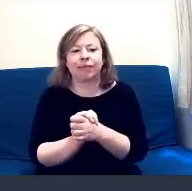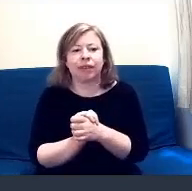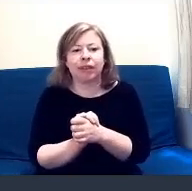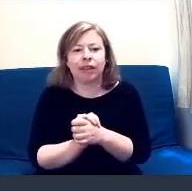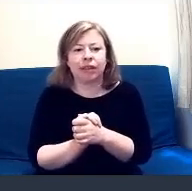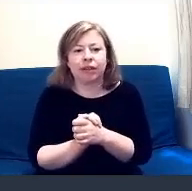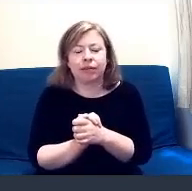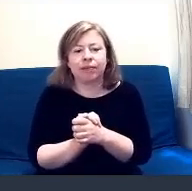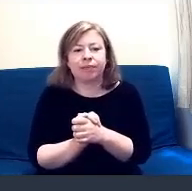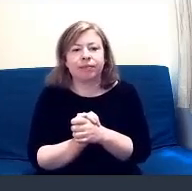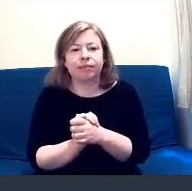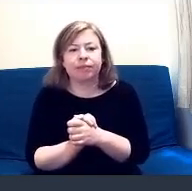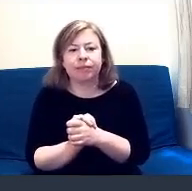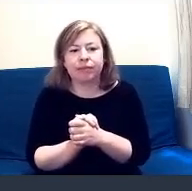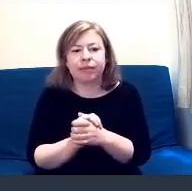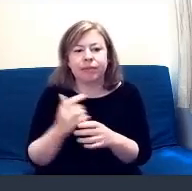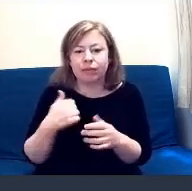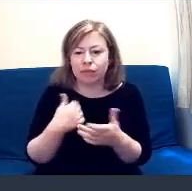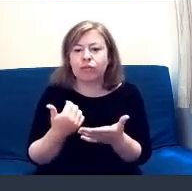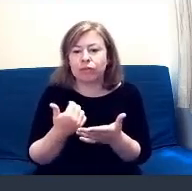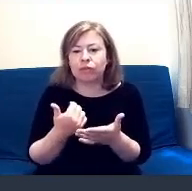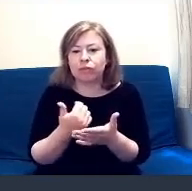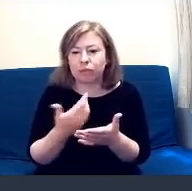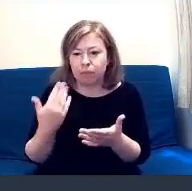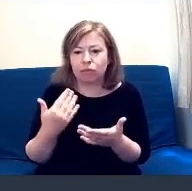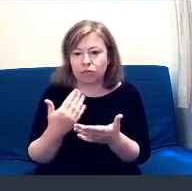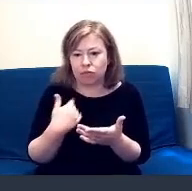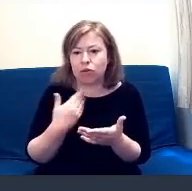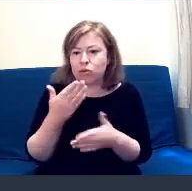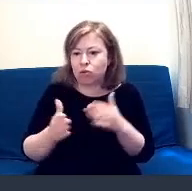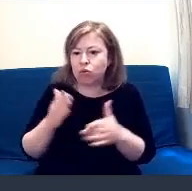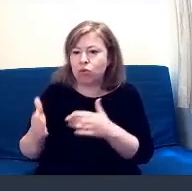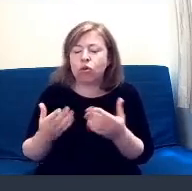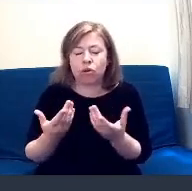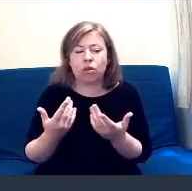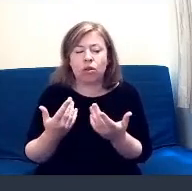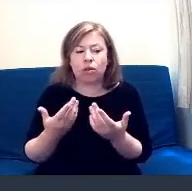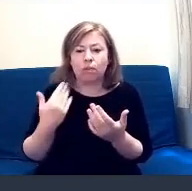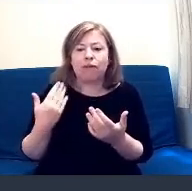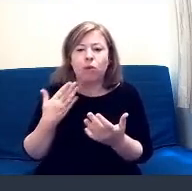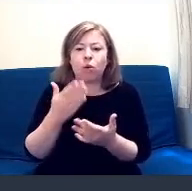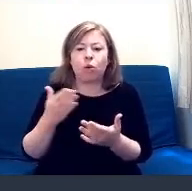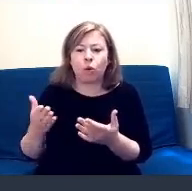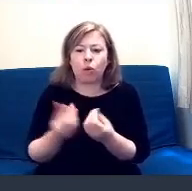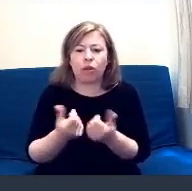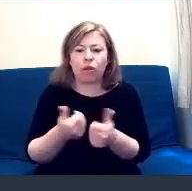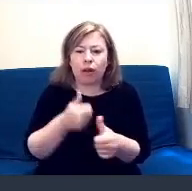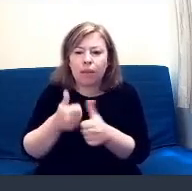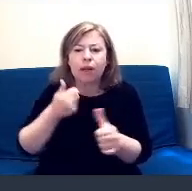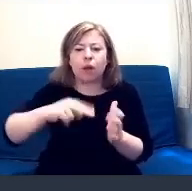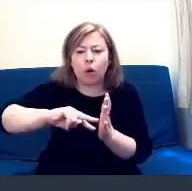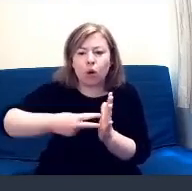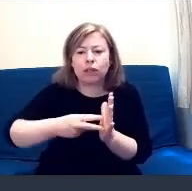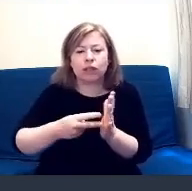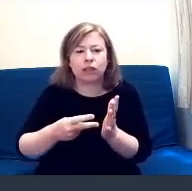I've done was directly with organisations. So that's something that I do think last year was, yeah,